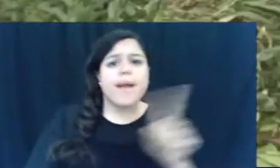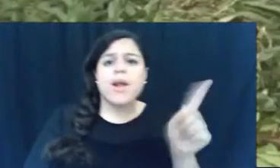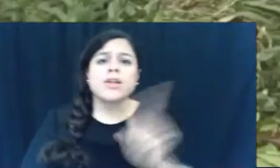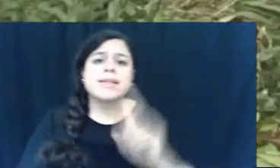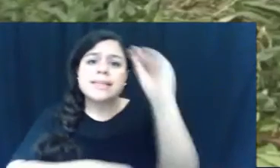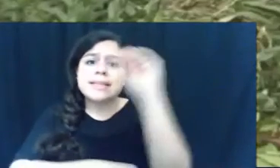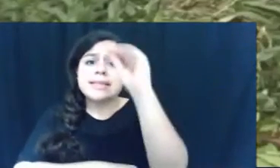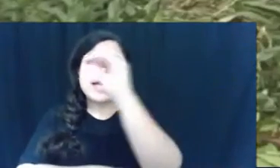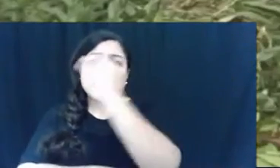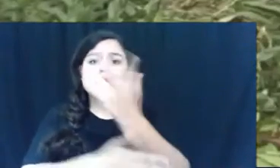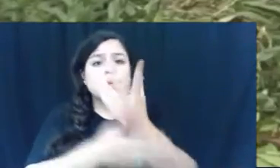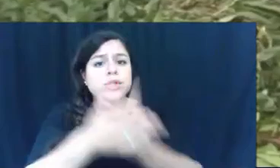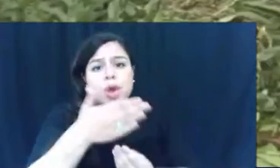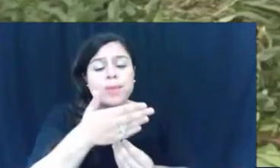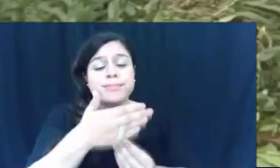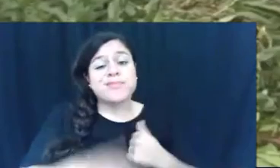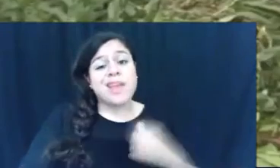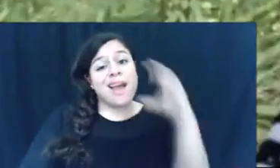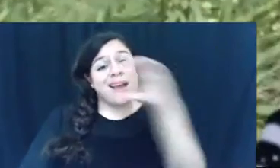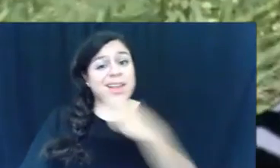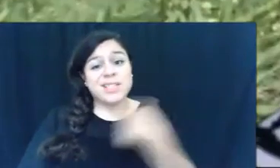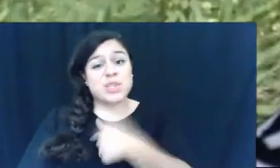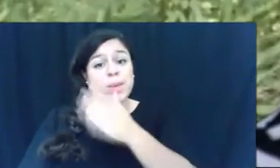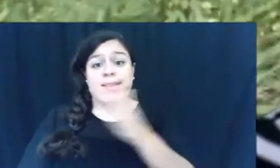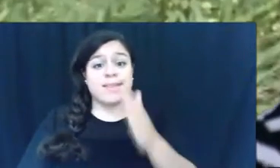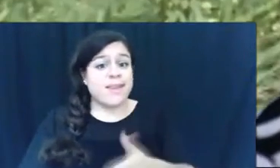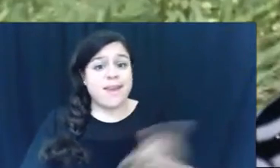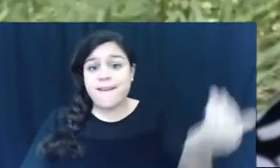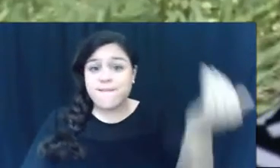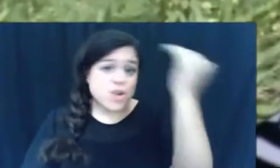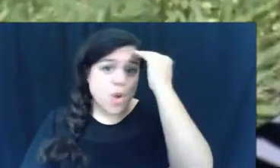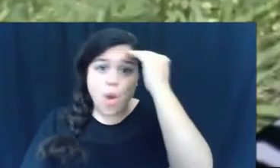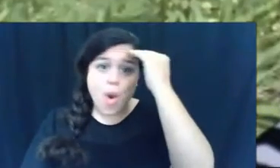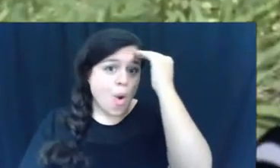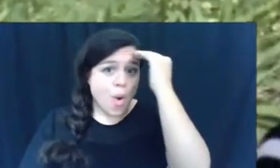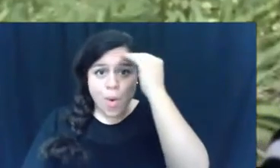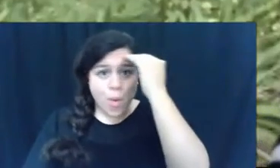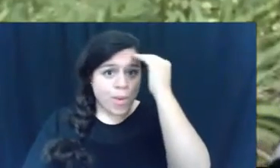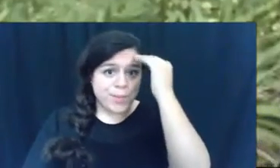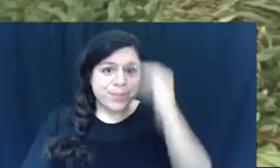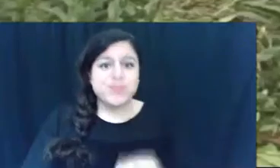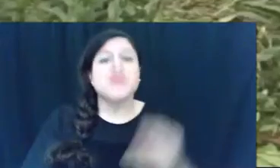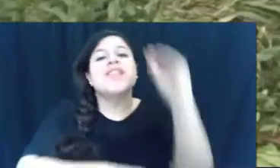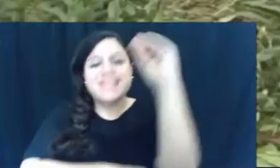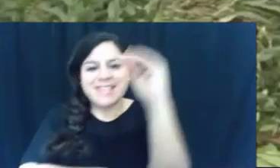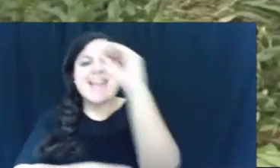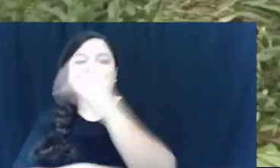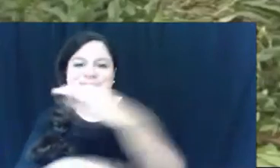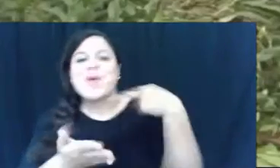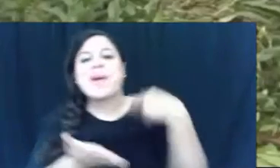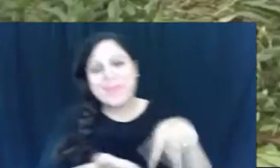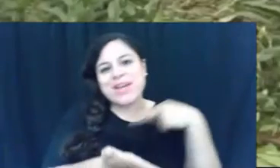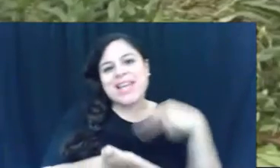oh, where did the dinosaurs go? I guess we'll never know. Do the